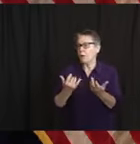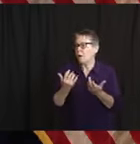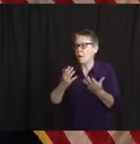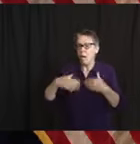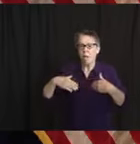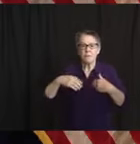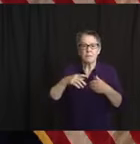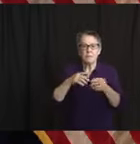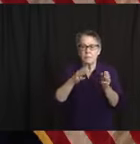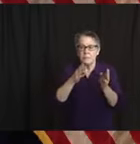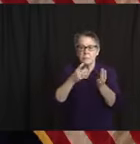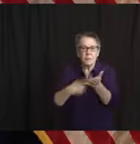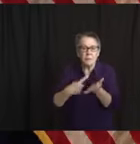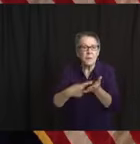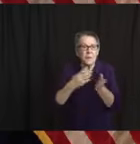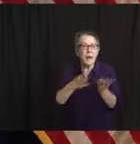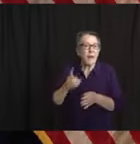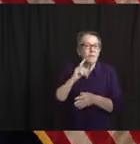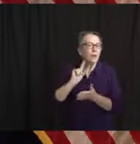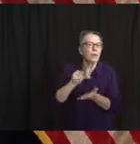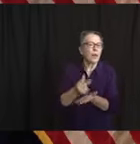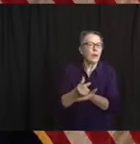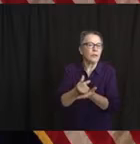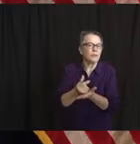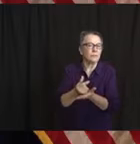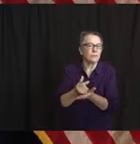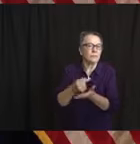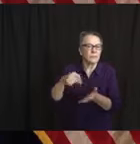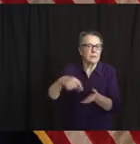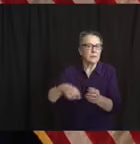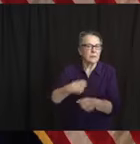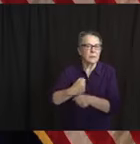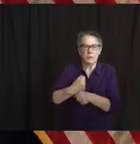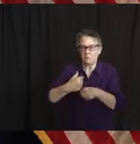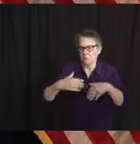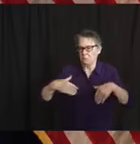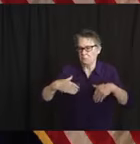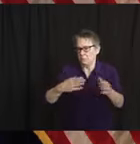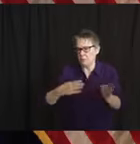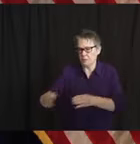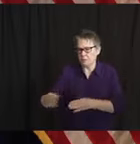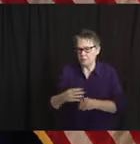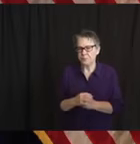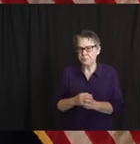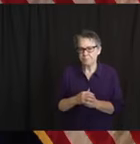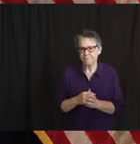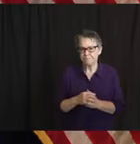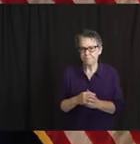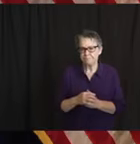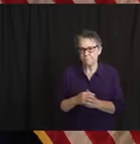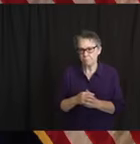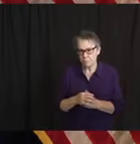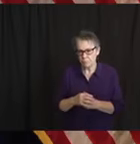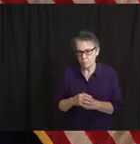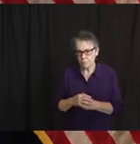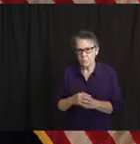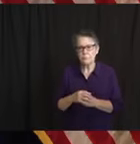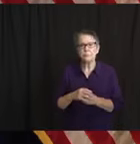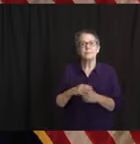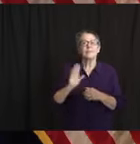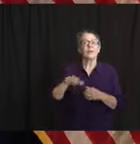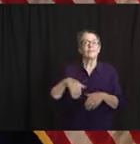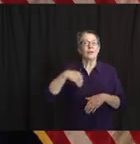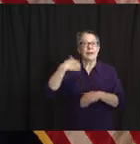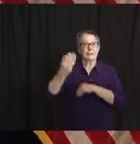sooner than later. So I'm putting that aside. But I mean for the upcoming school year, I would hope that we'd be able to, within a matter of weeks,